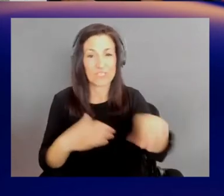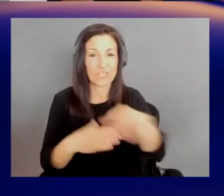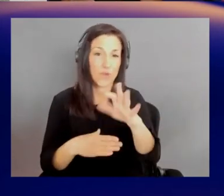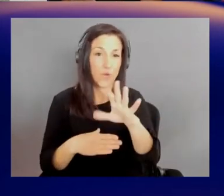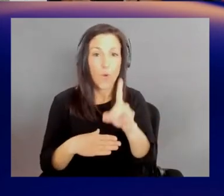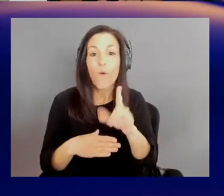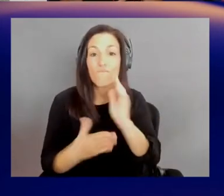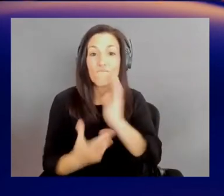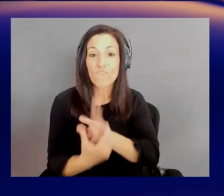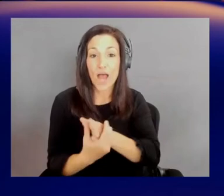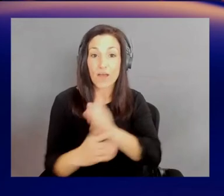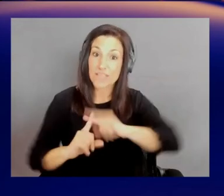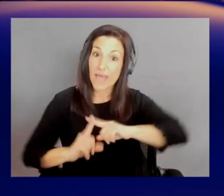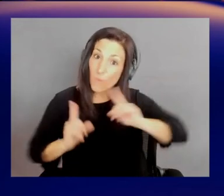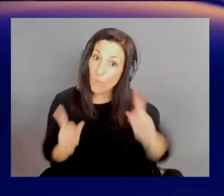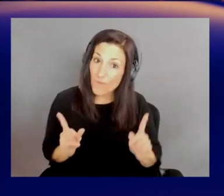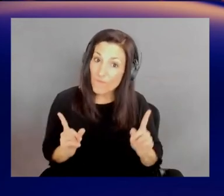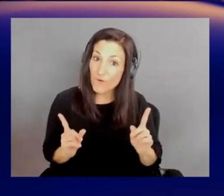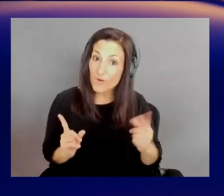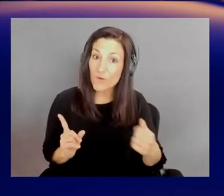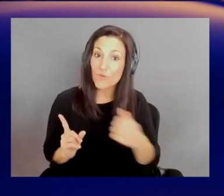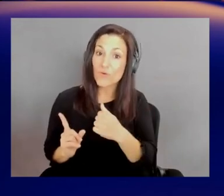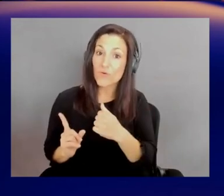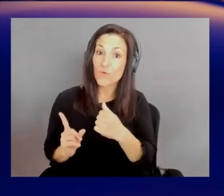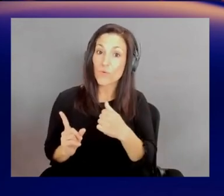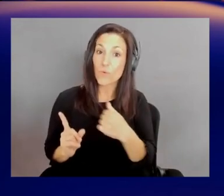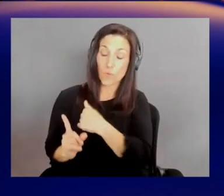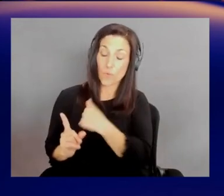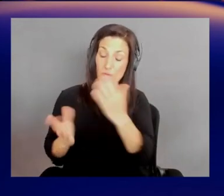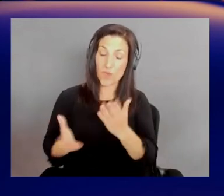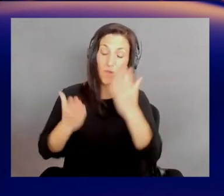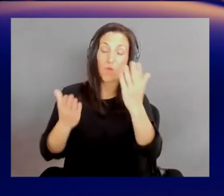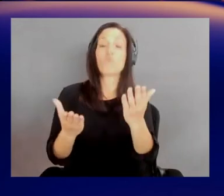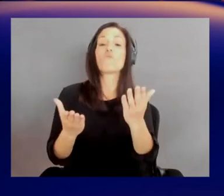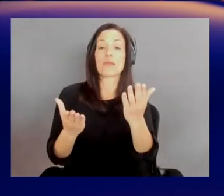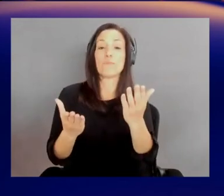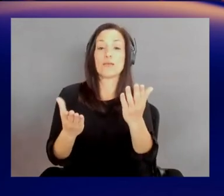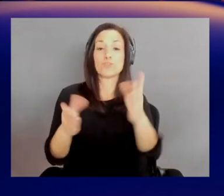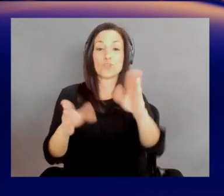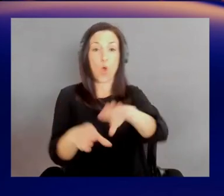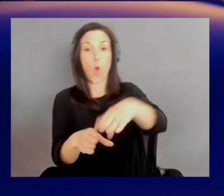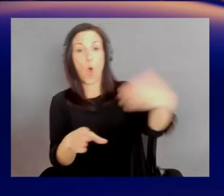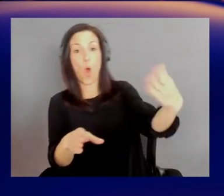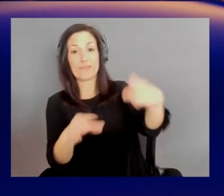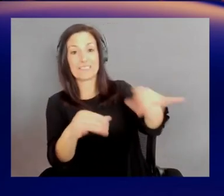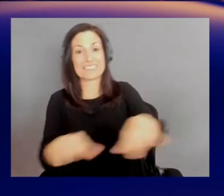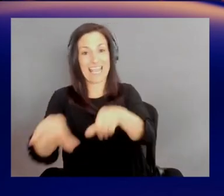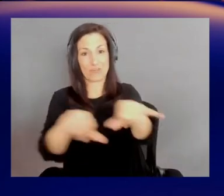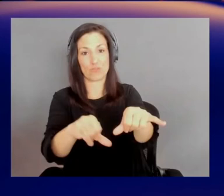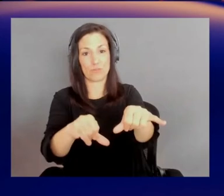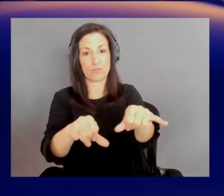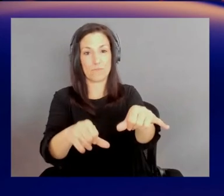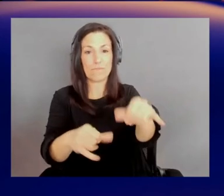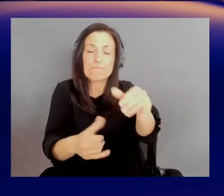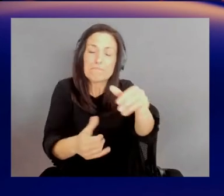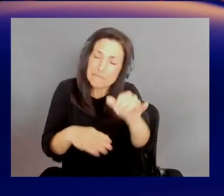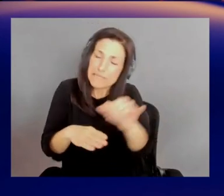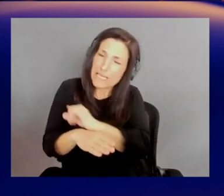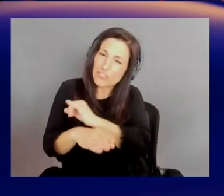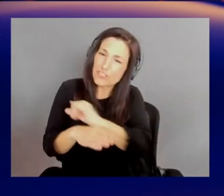However, we do kind of recommend open standards. Okay. there are some ways that the industries are drifting. So for example,